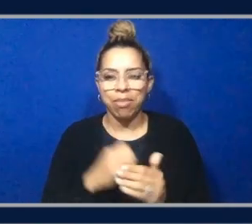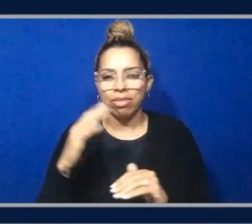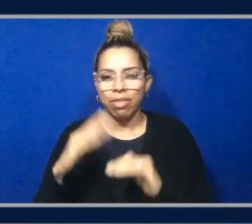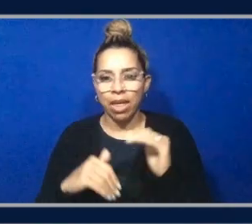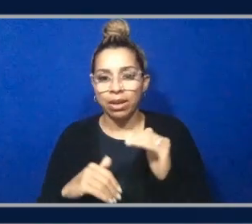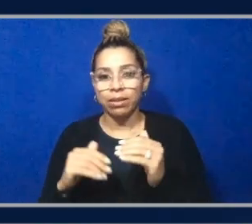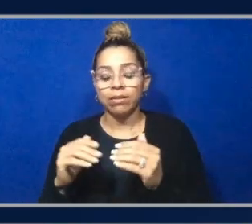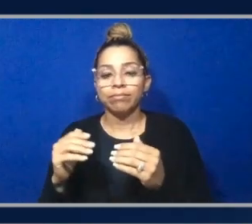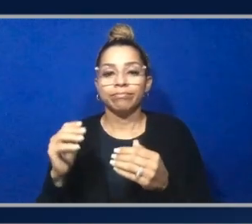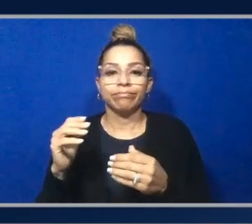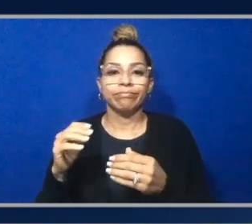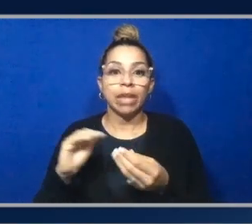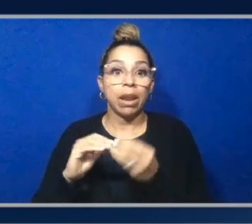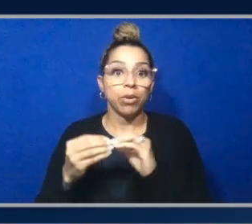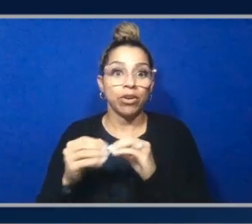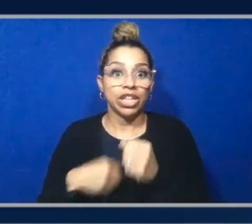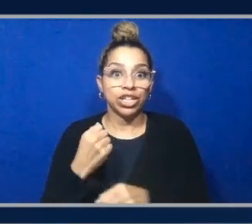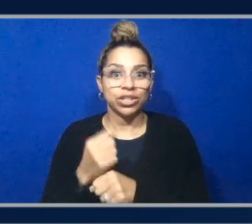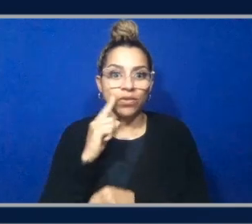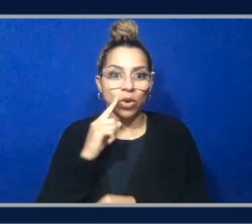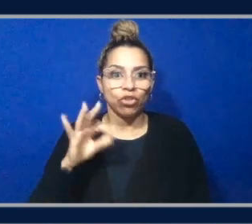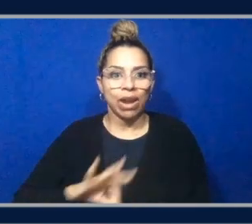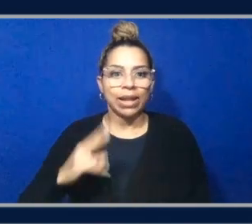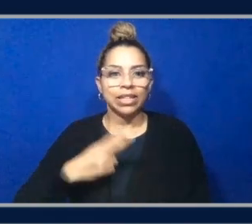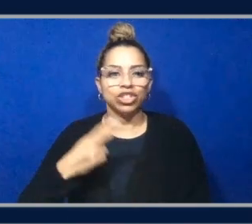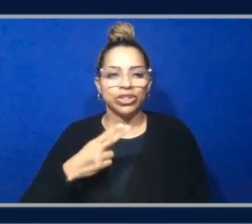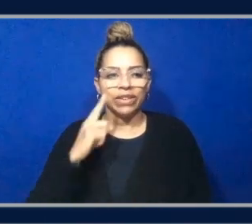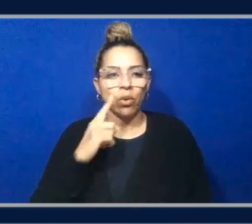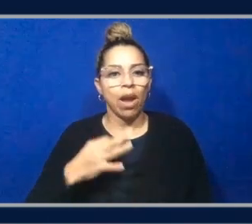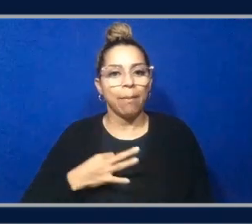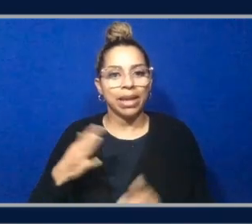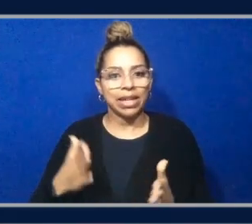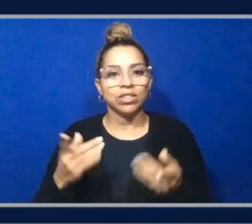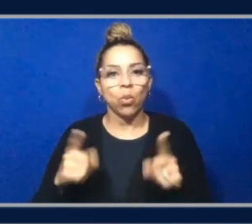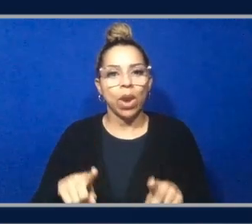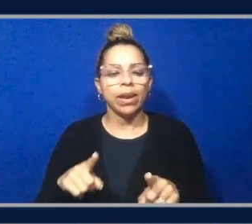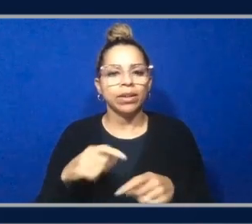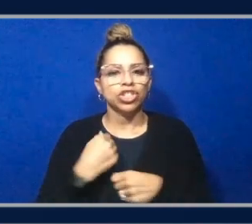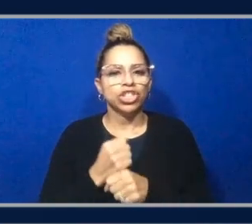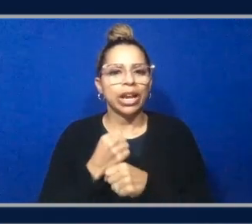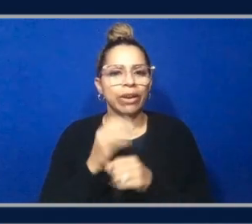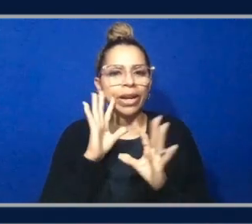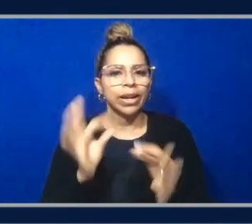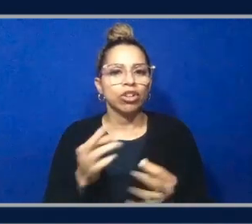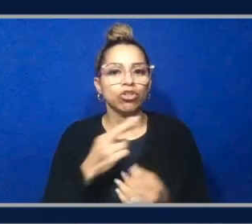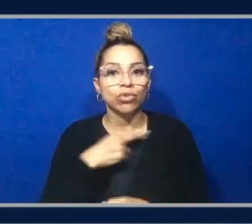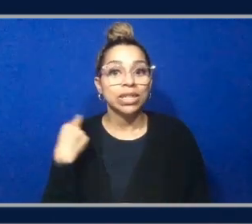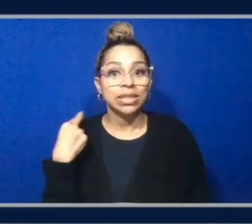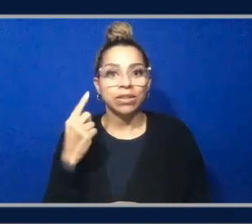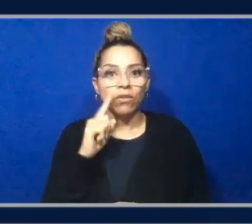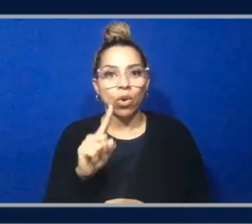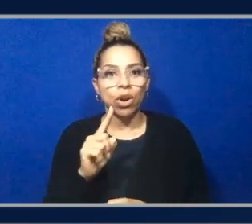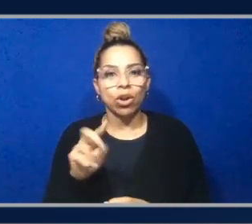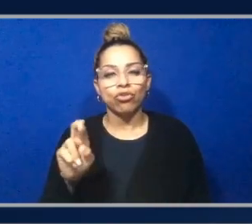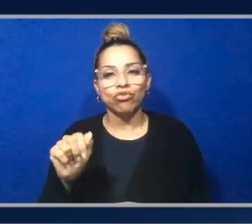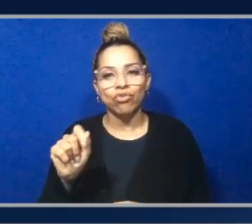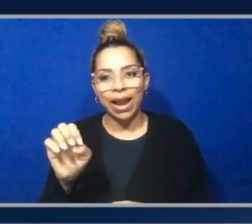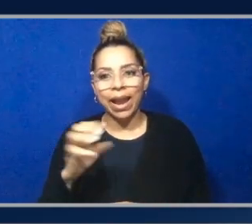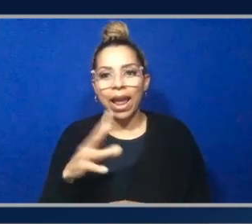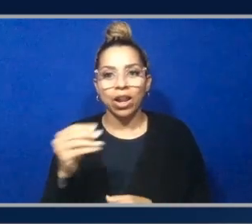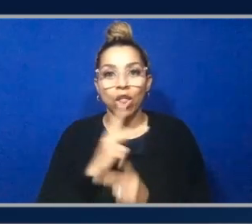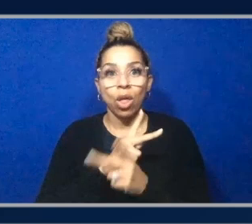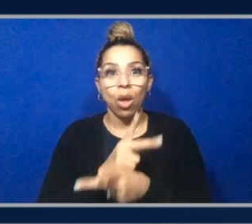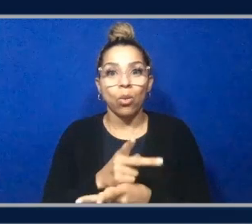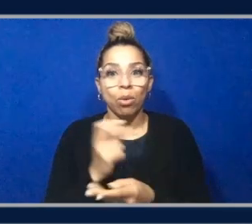generating risk rating and making loan approval decision. That's a lot to digest and understand. It is. These questions can be long. It is.